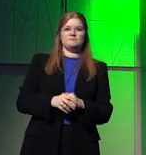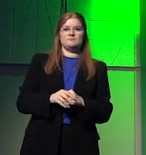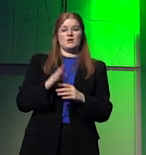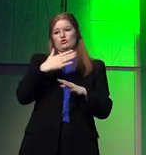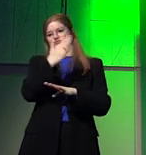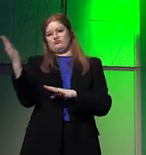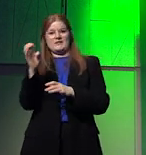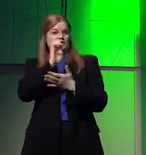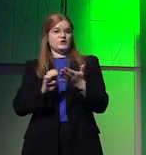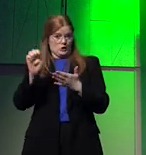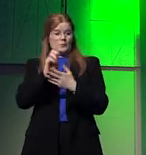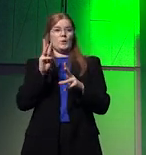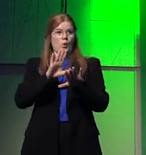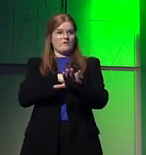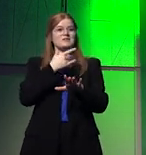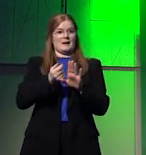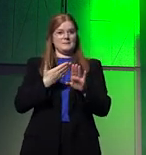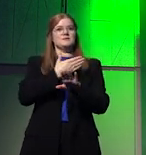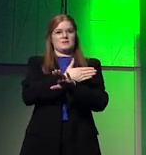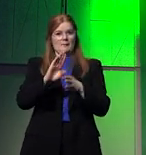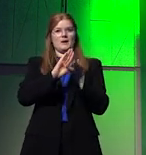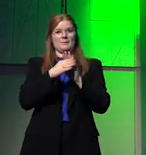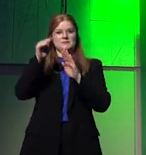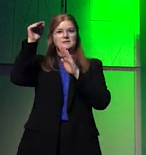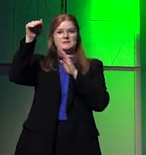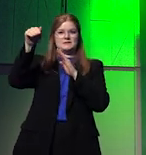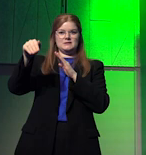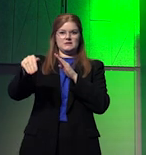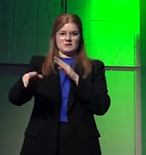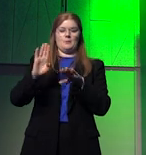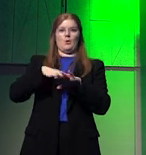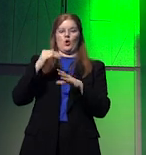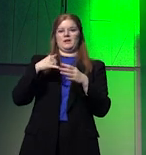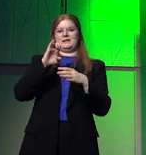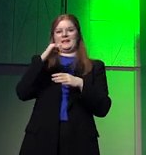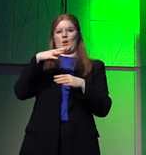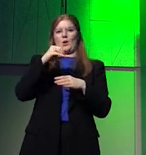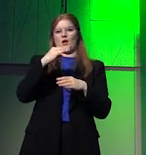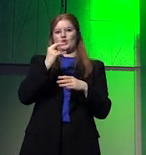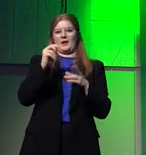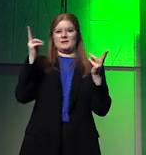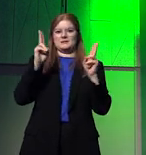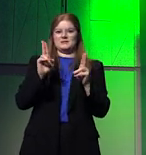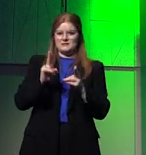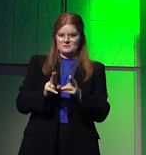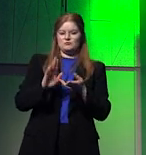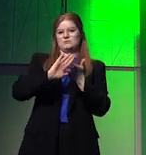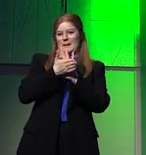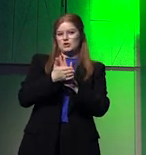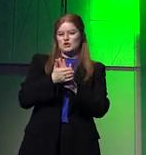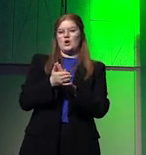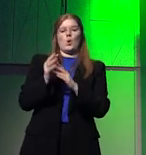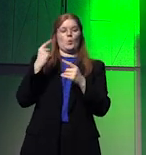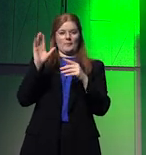rest of Europe will gradually start becoming more ecologically brittle unless we preempt the type of ecological